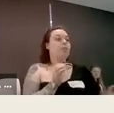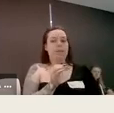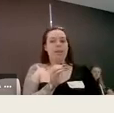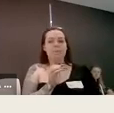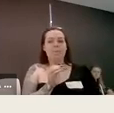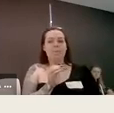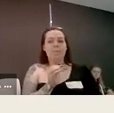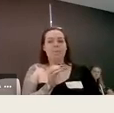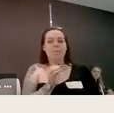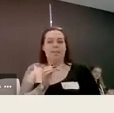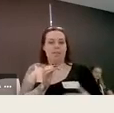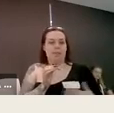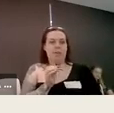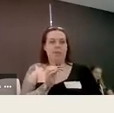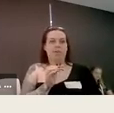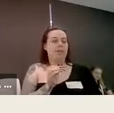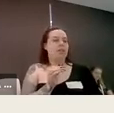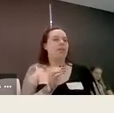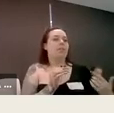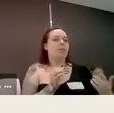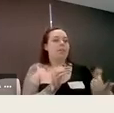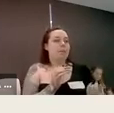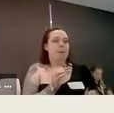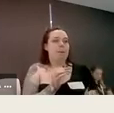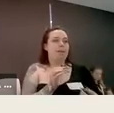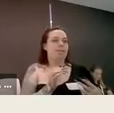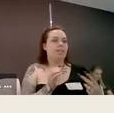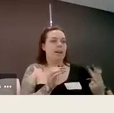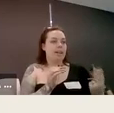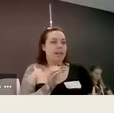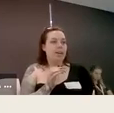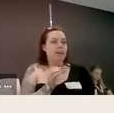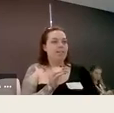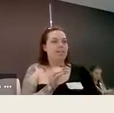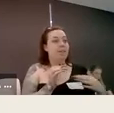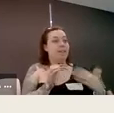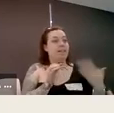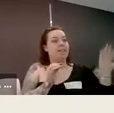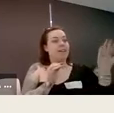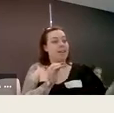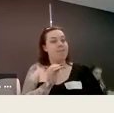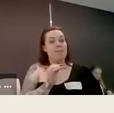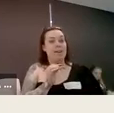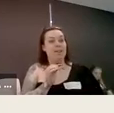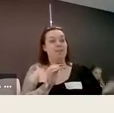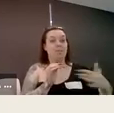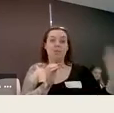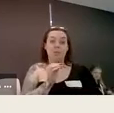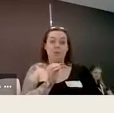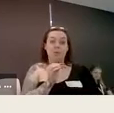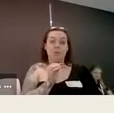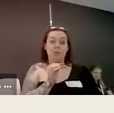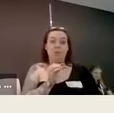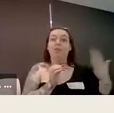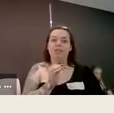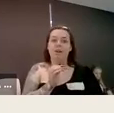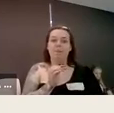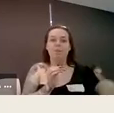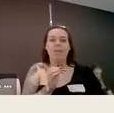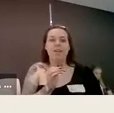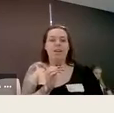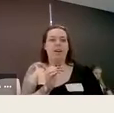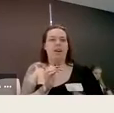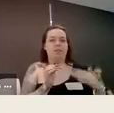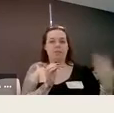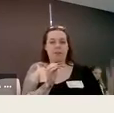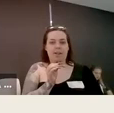whānau or family and their circles including family members uh carers i'm lucky that i have my partner as my support person for